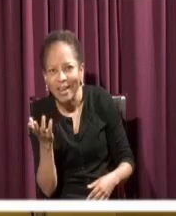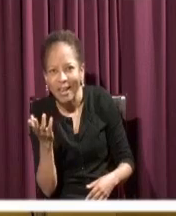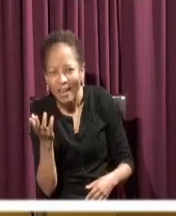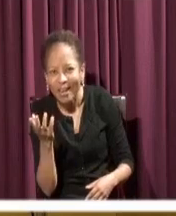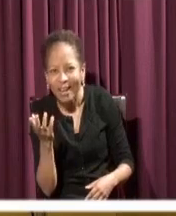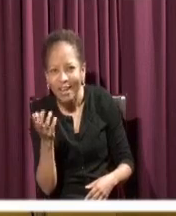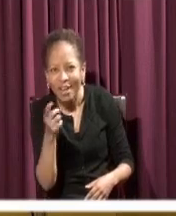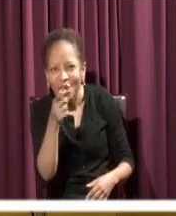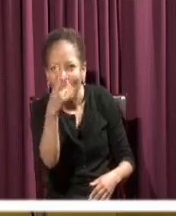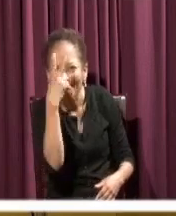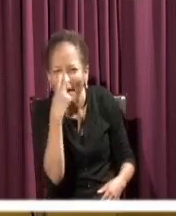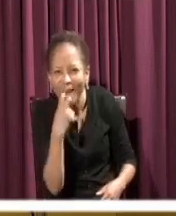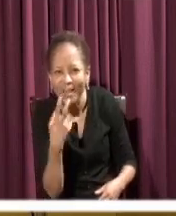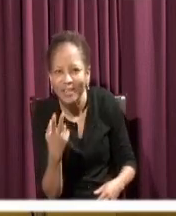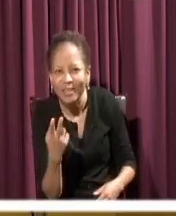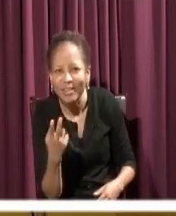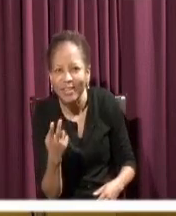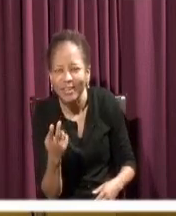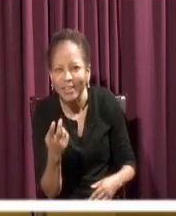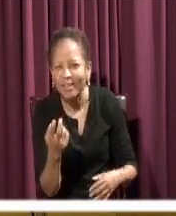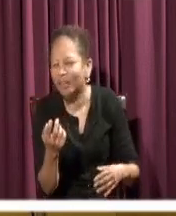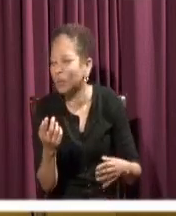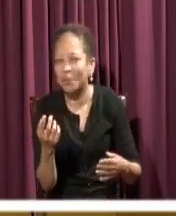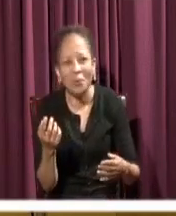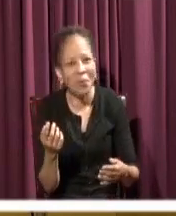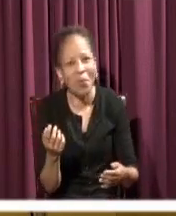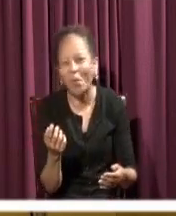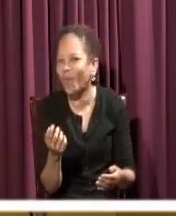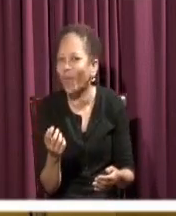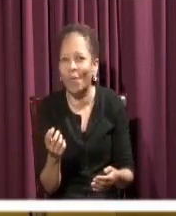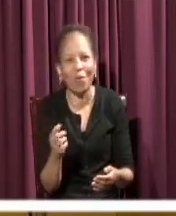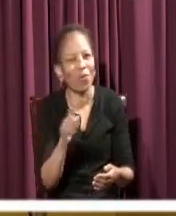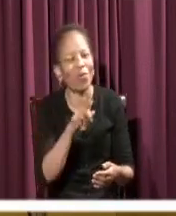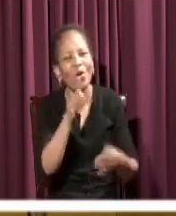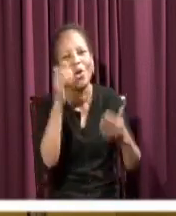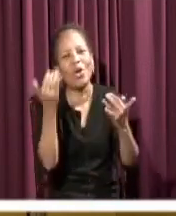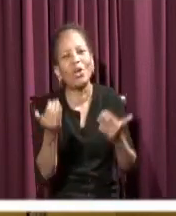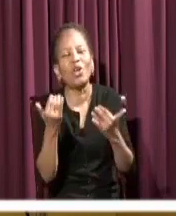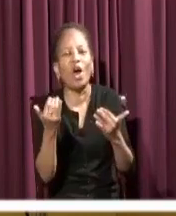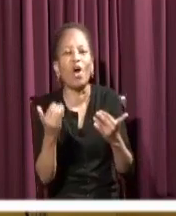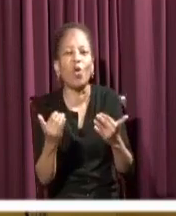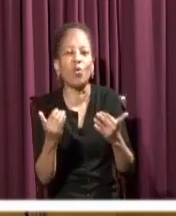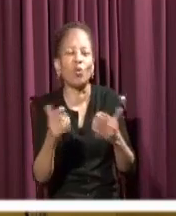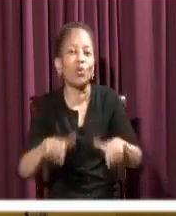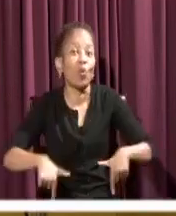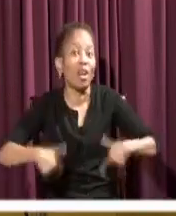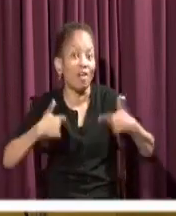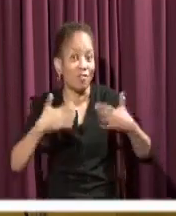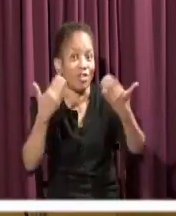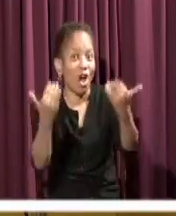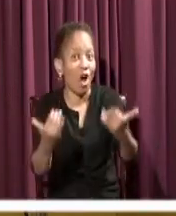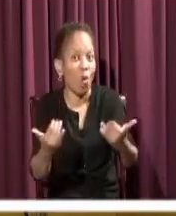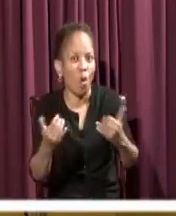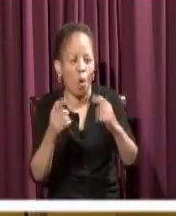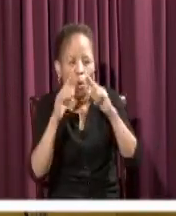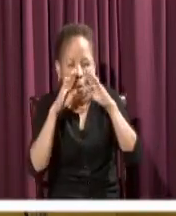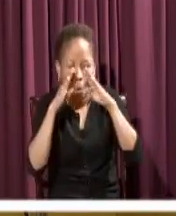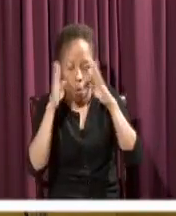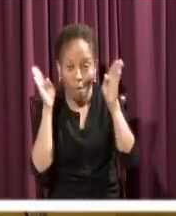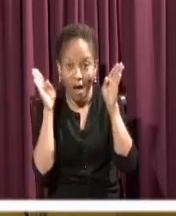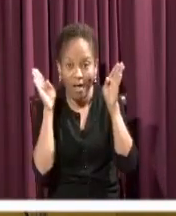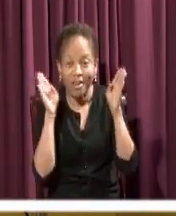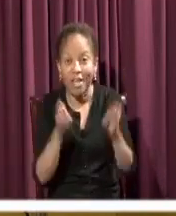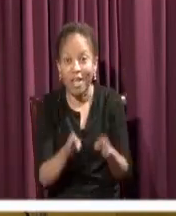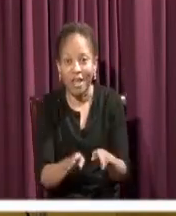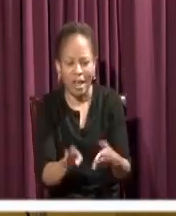That is if you're a first century Jew. But for us who live in this 21st century, it's very hard